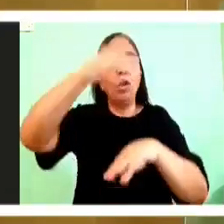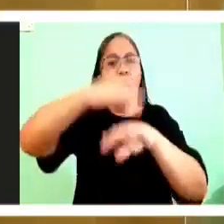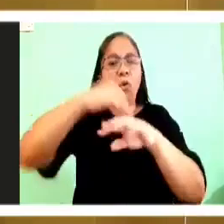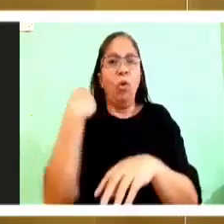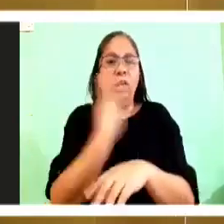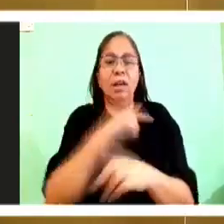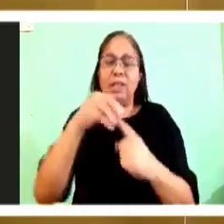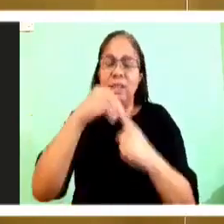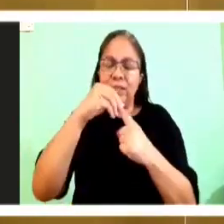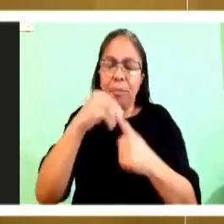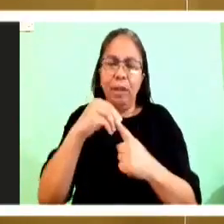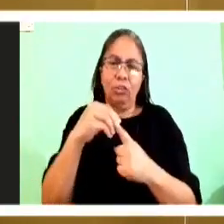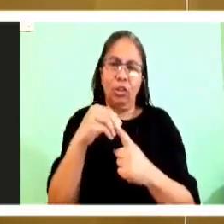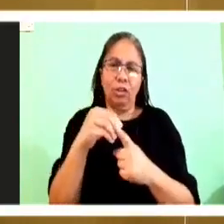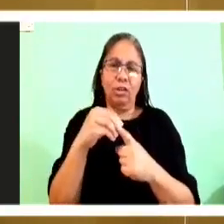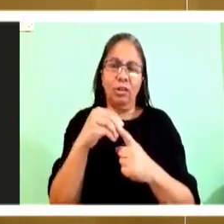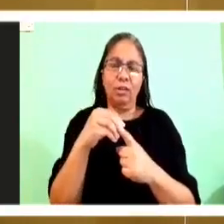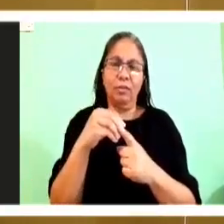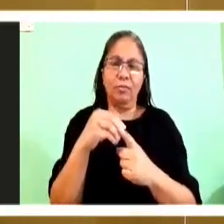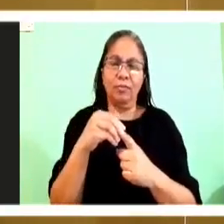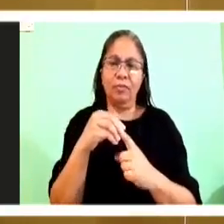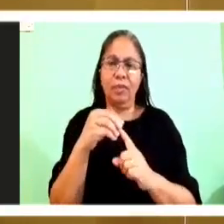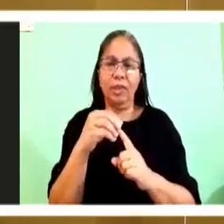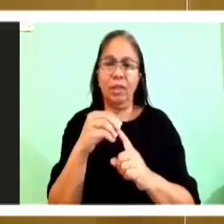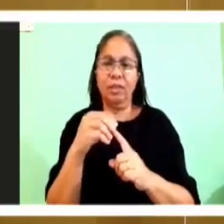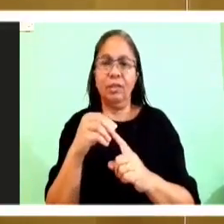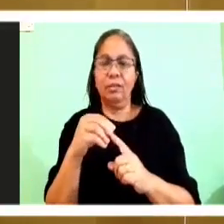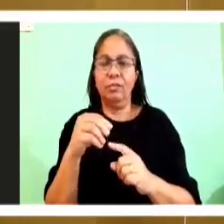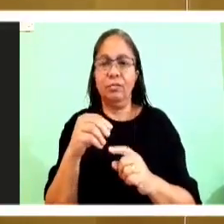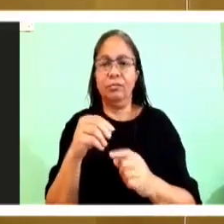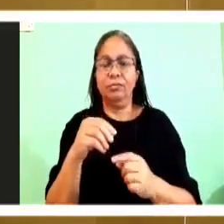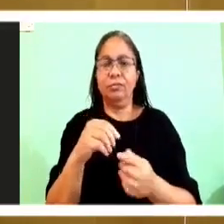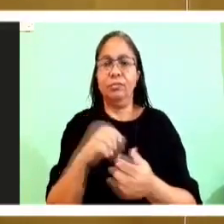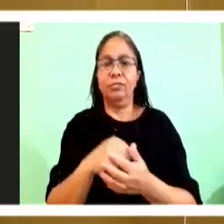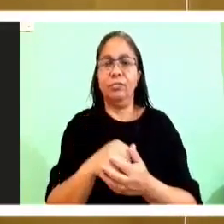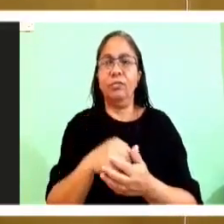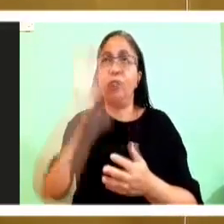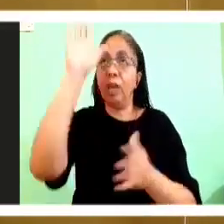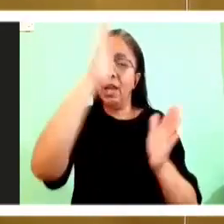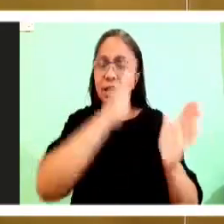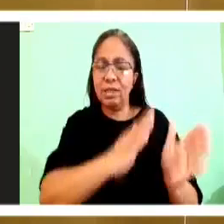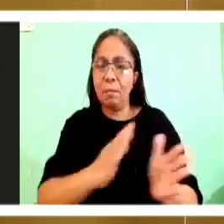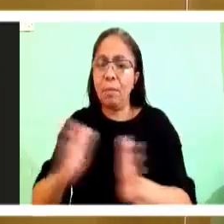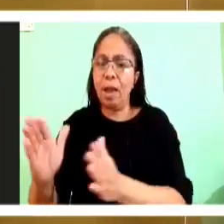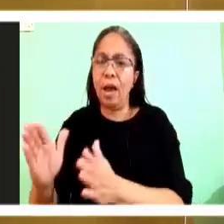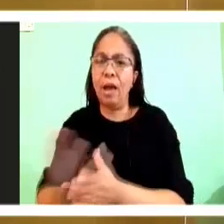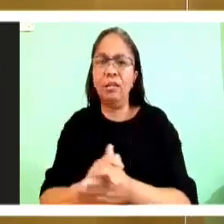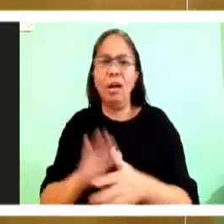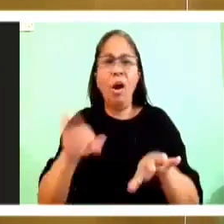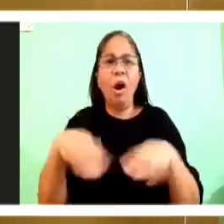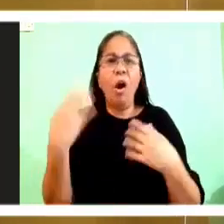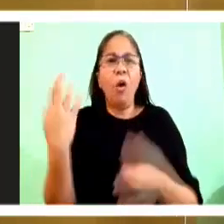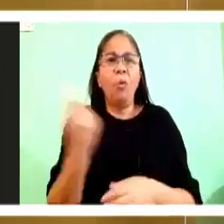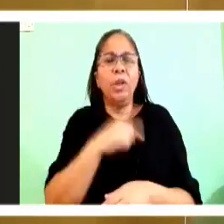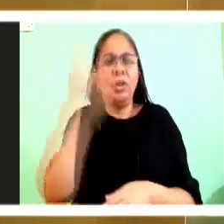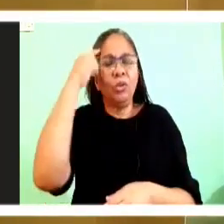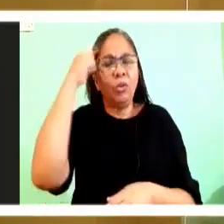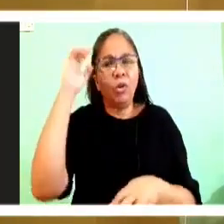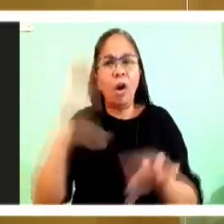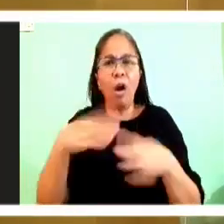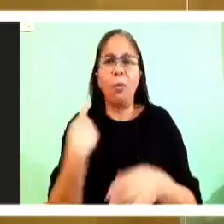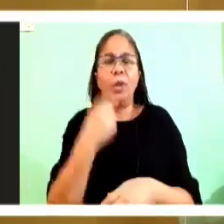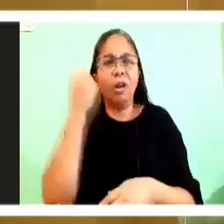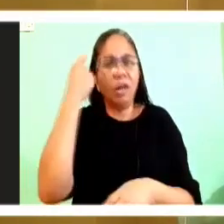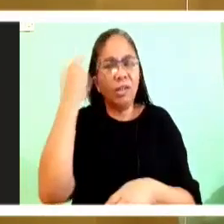us by name and set us aside for sacred purpose. And how do we know that sacred purpose? You prayerfully